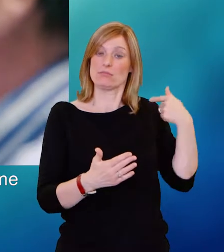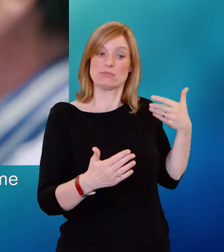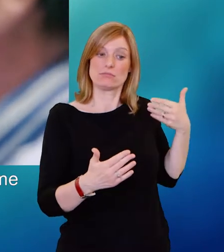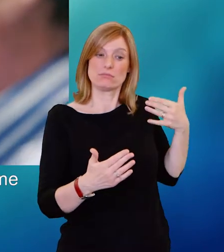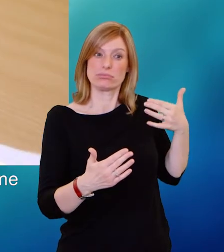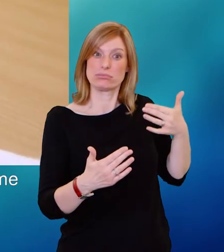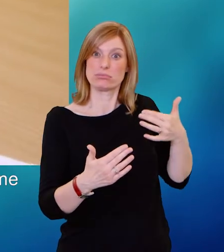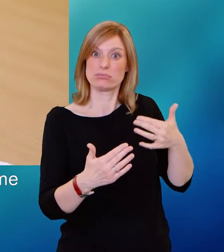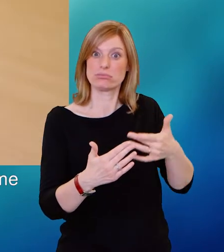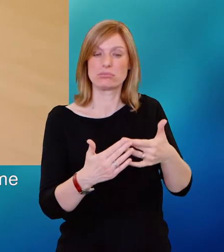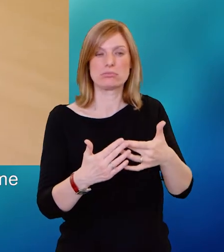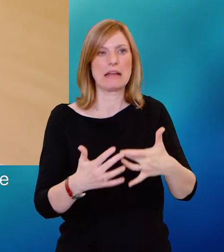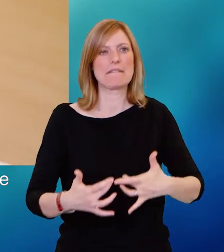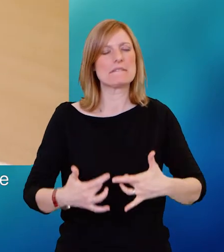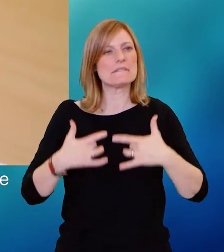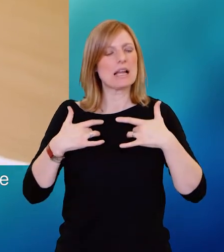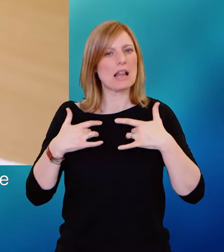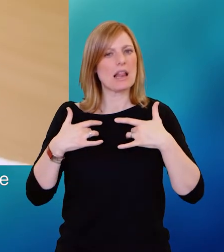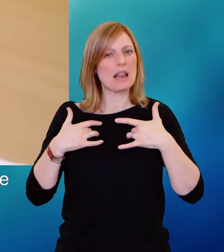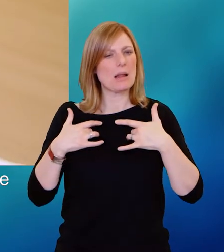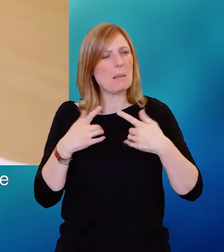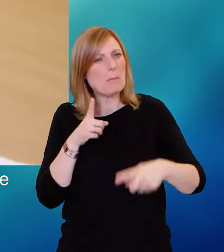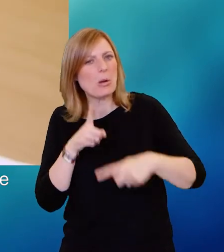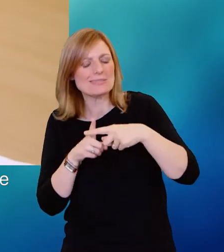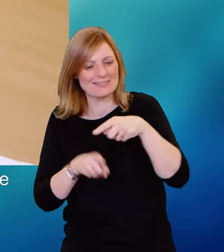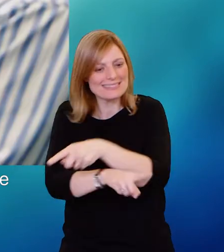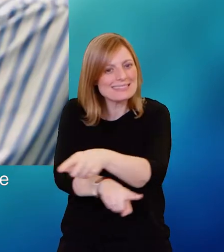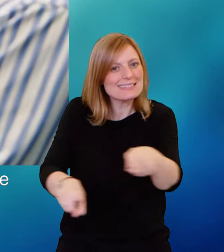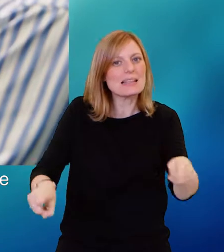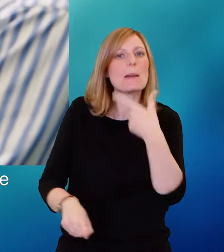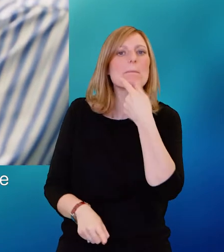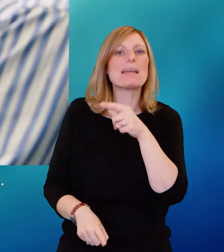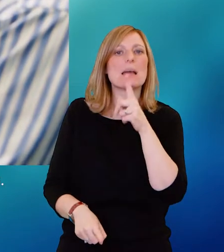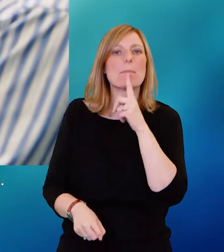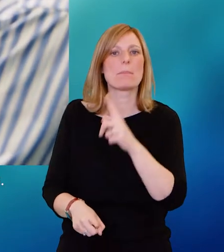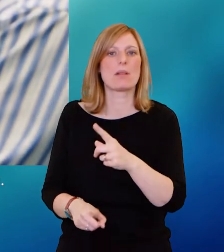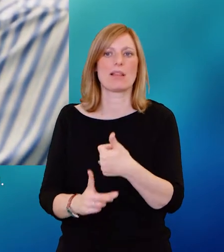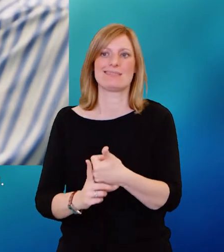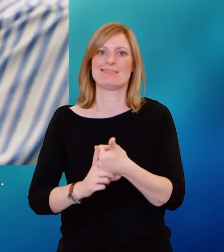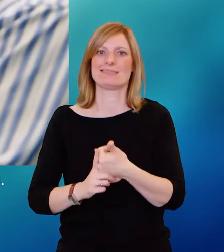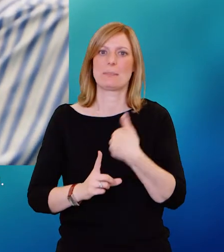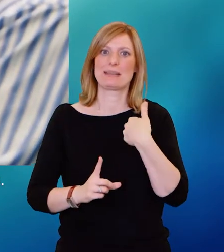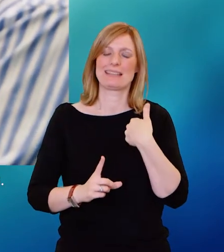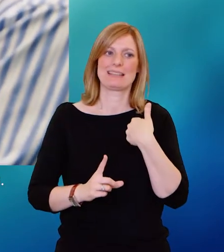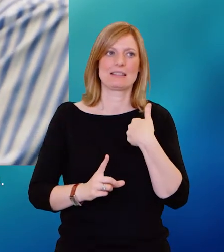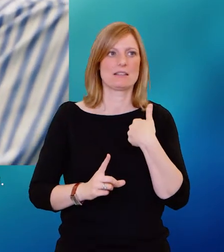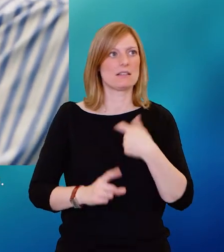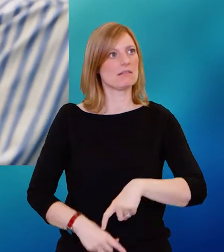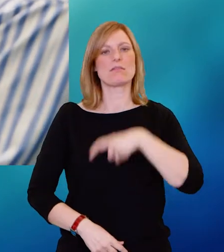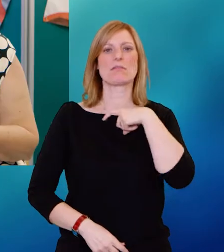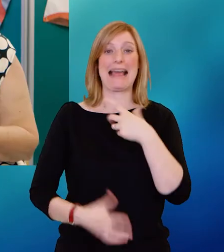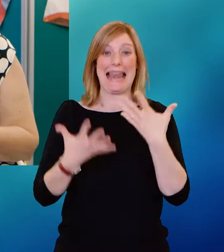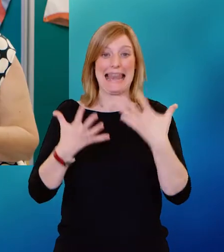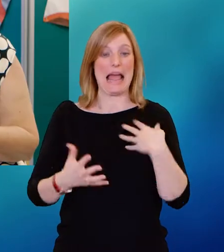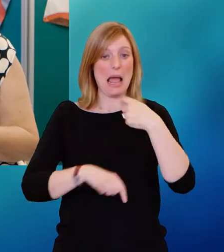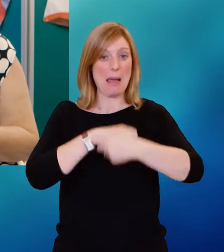you know, what's been the most empowering thing for me is the people who actually supported me in my recovery and they are now my colleagues.